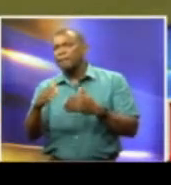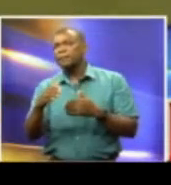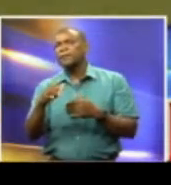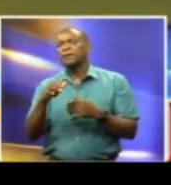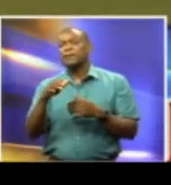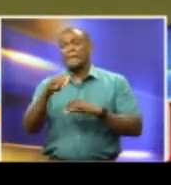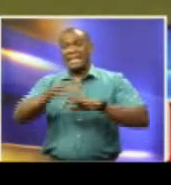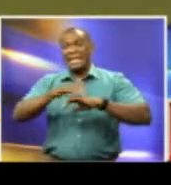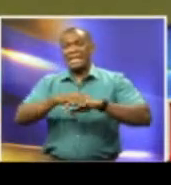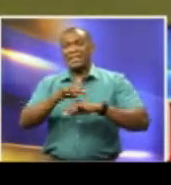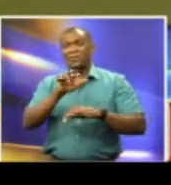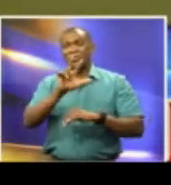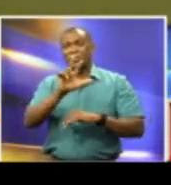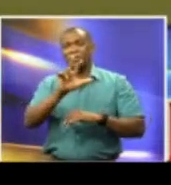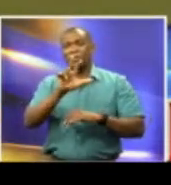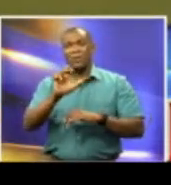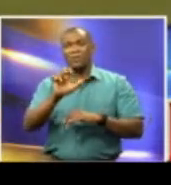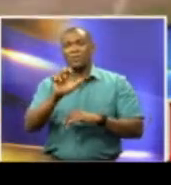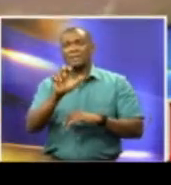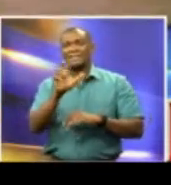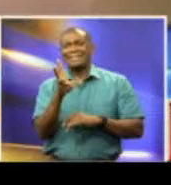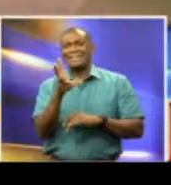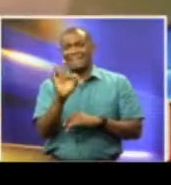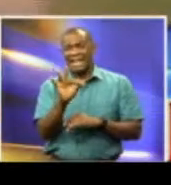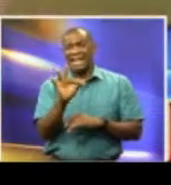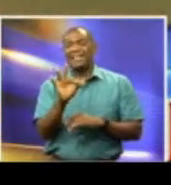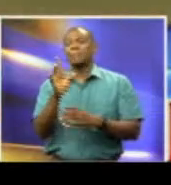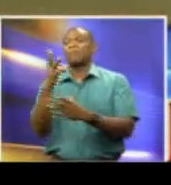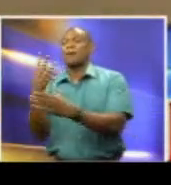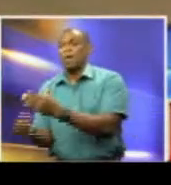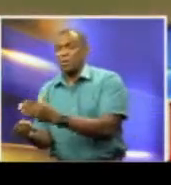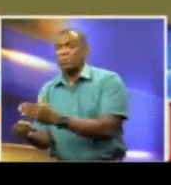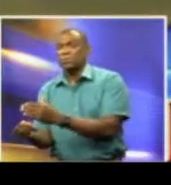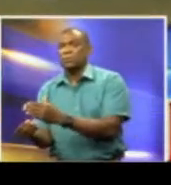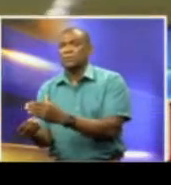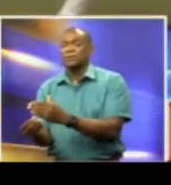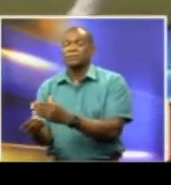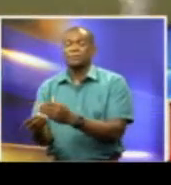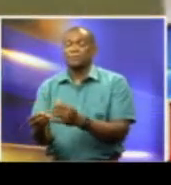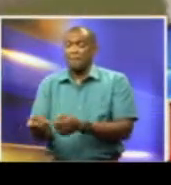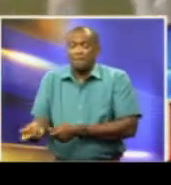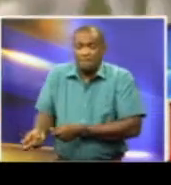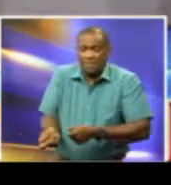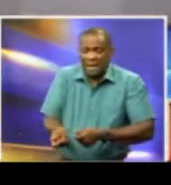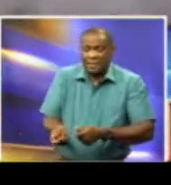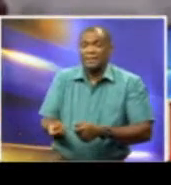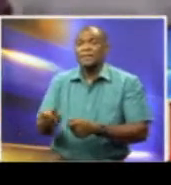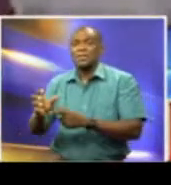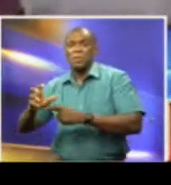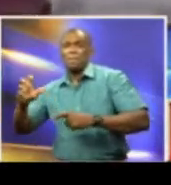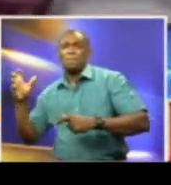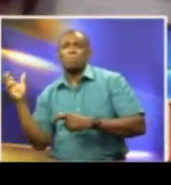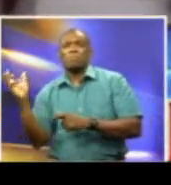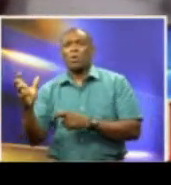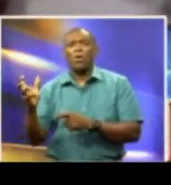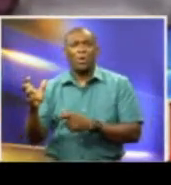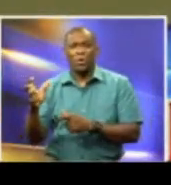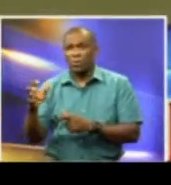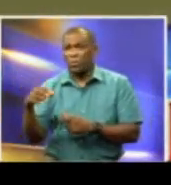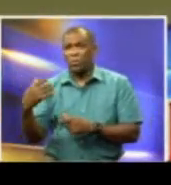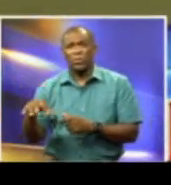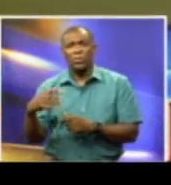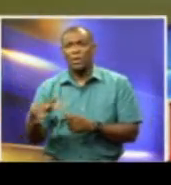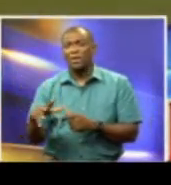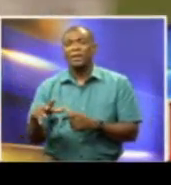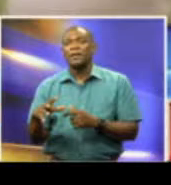369 all-out. From bat to ball, Broad caused more problems by removing Craig